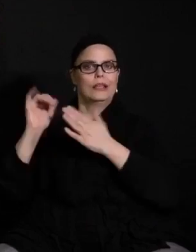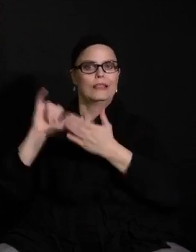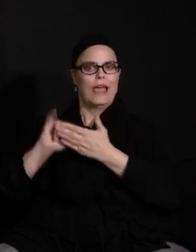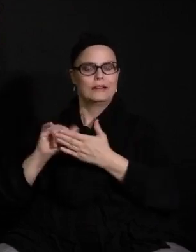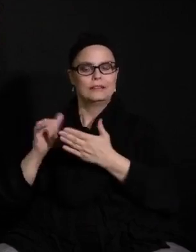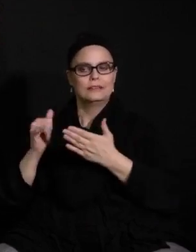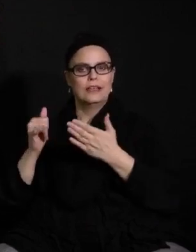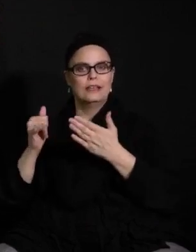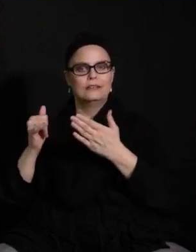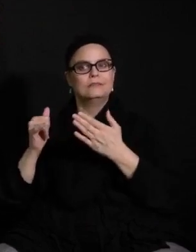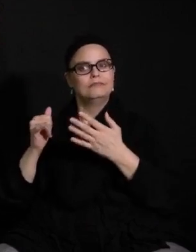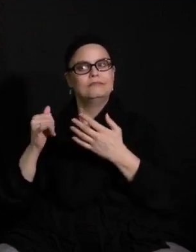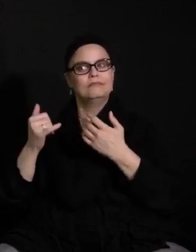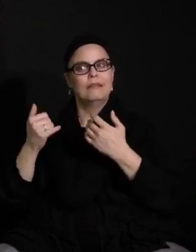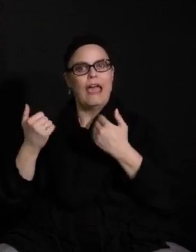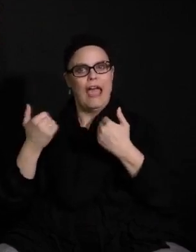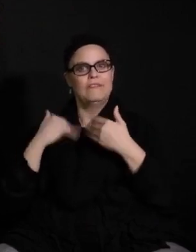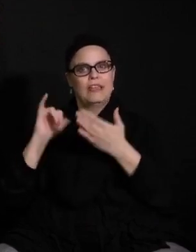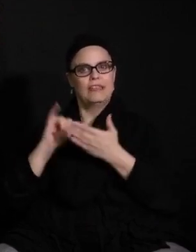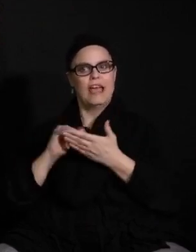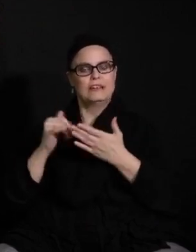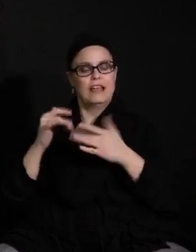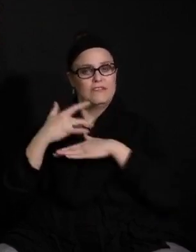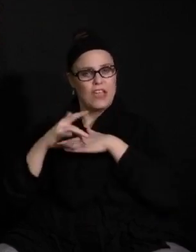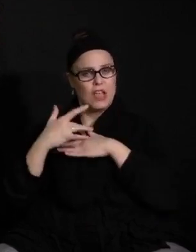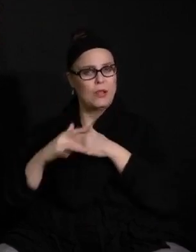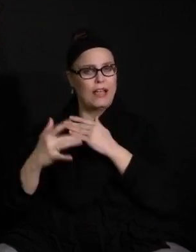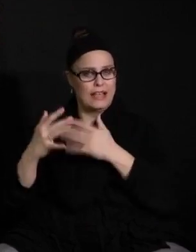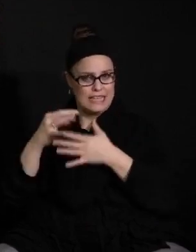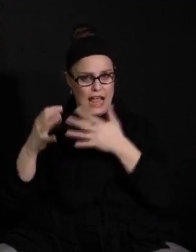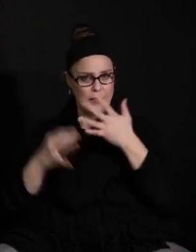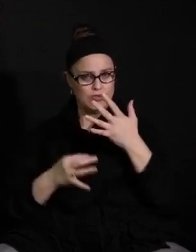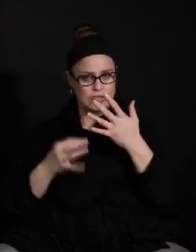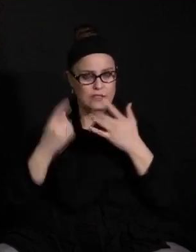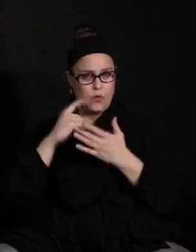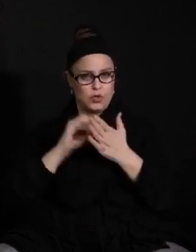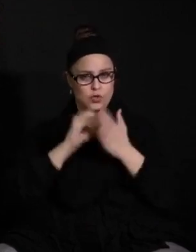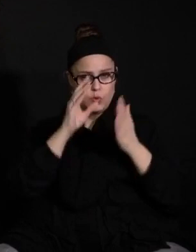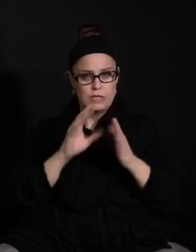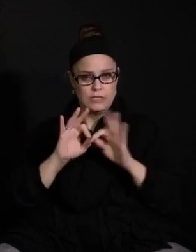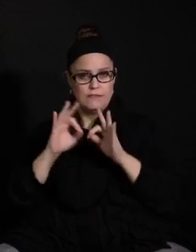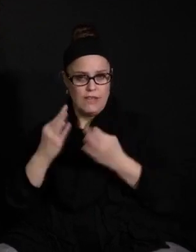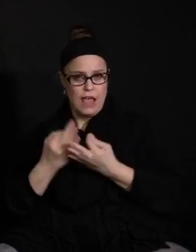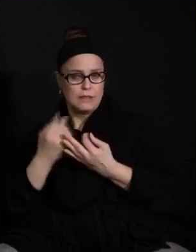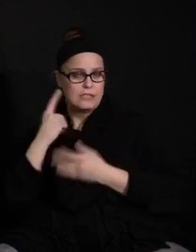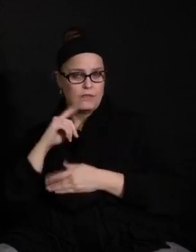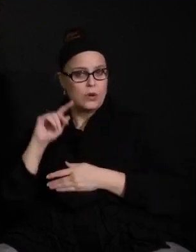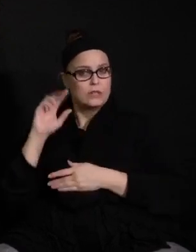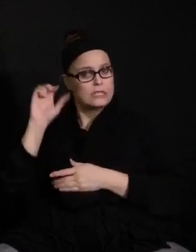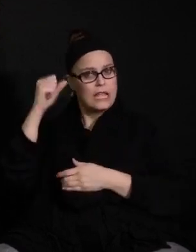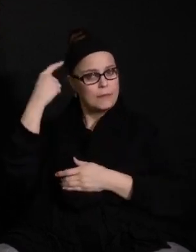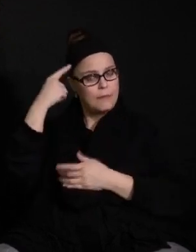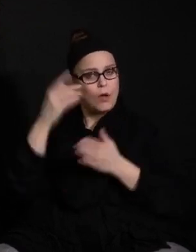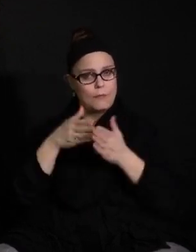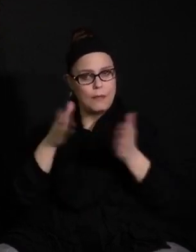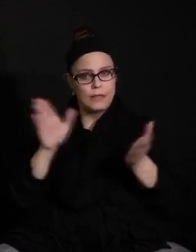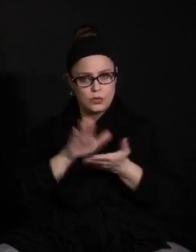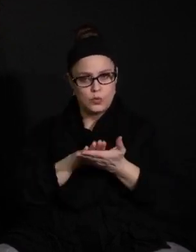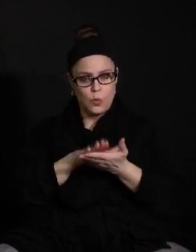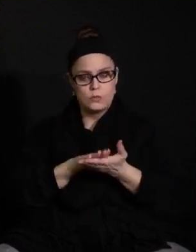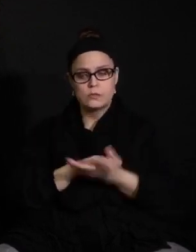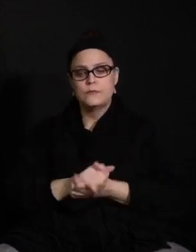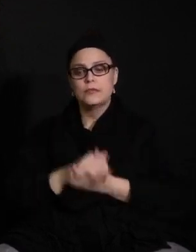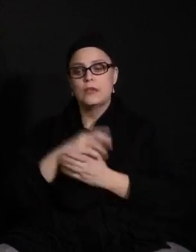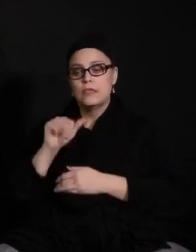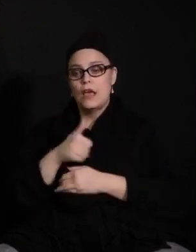portfolio of options that people have. That students have that families have for St. Paul public schools. So the